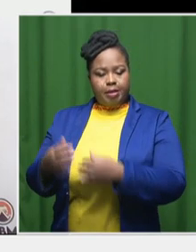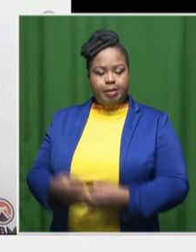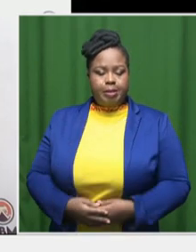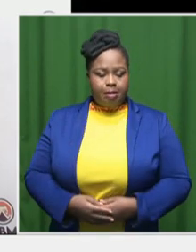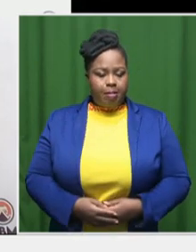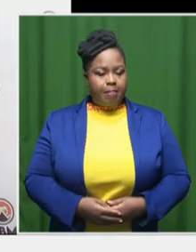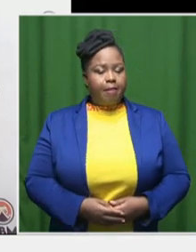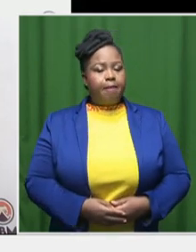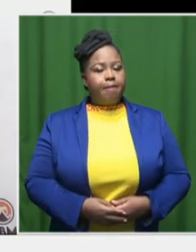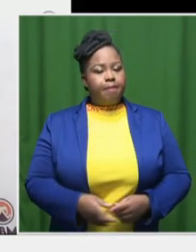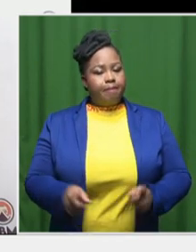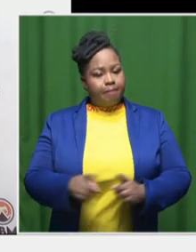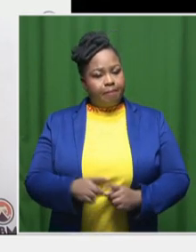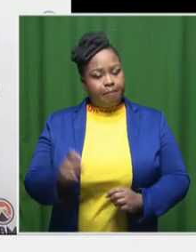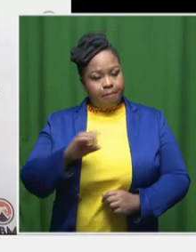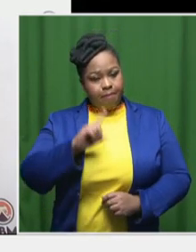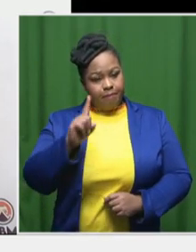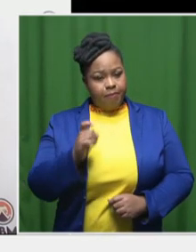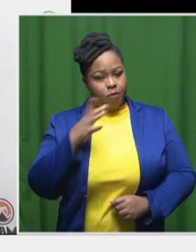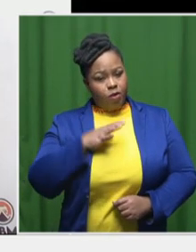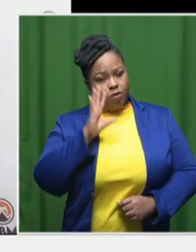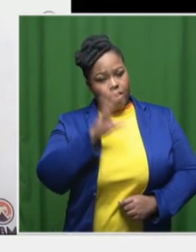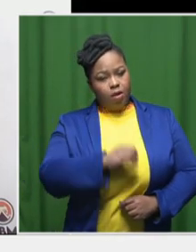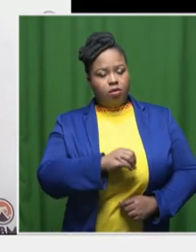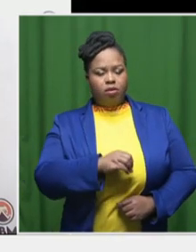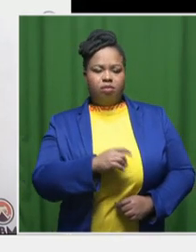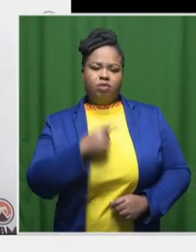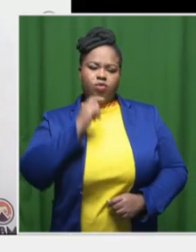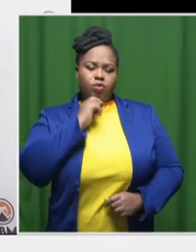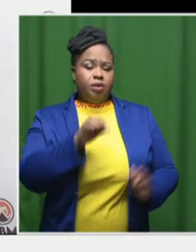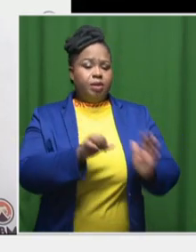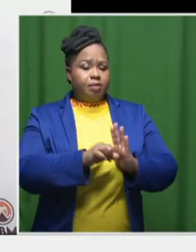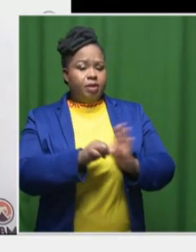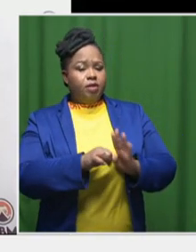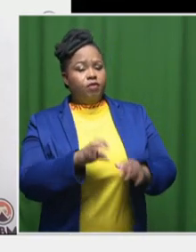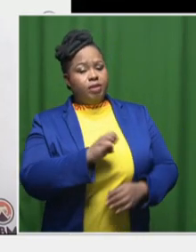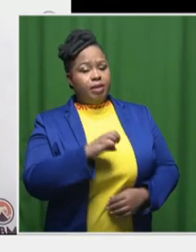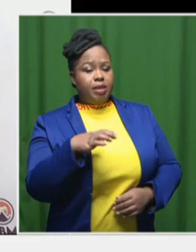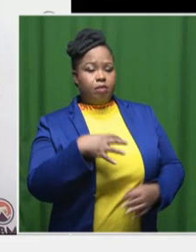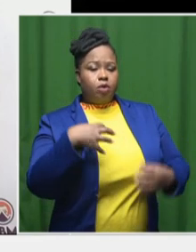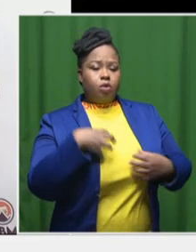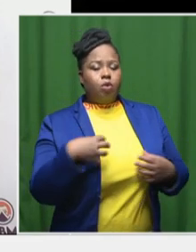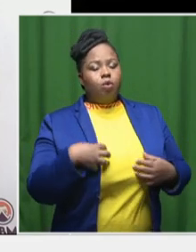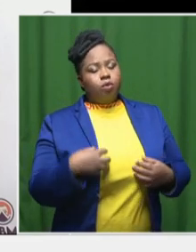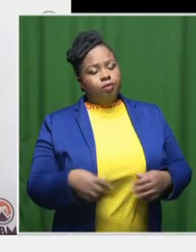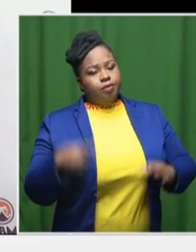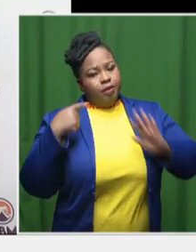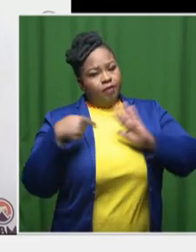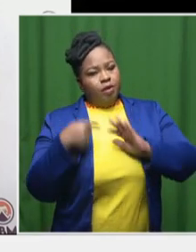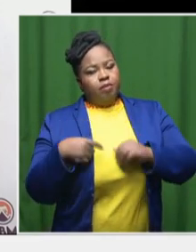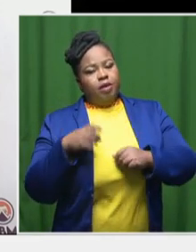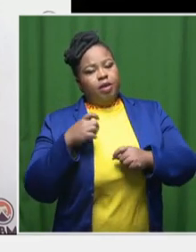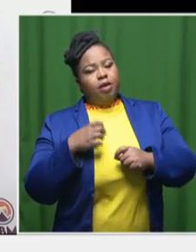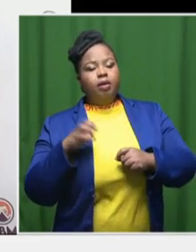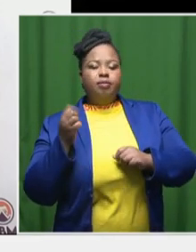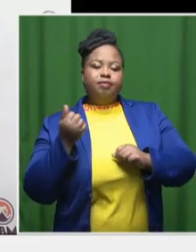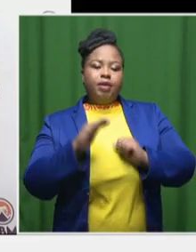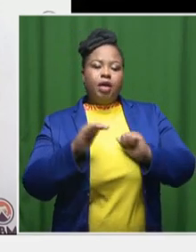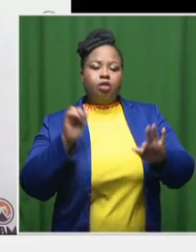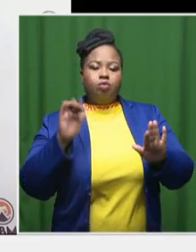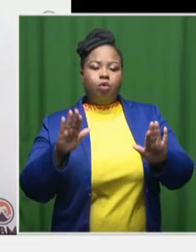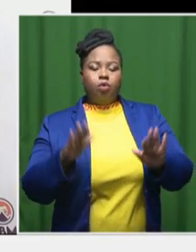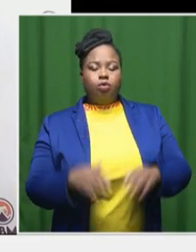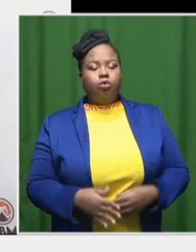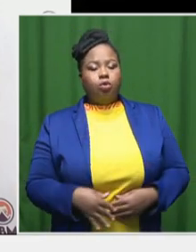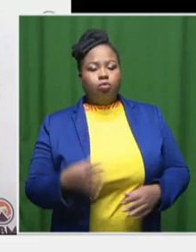also pose the same question to you about just how important it is for the Eastern Cape to have its own film expo and how it sort of contributes